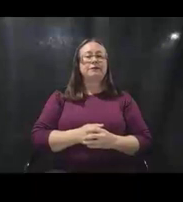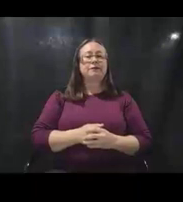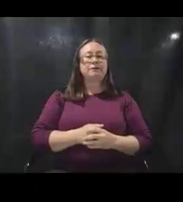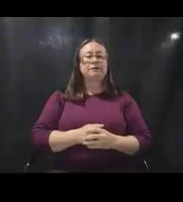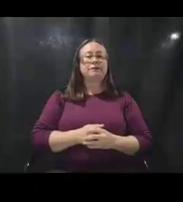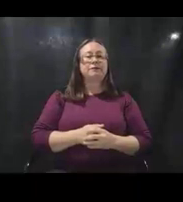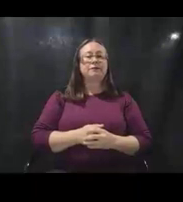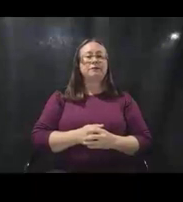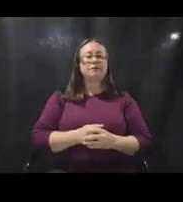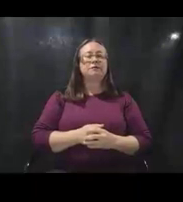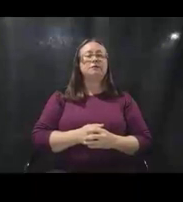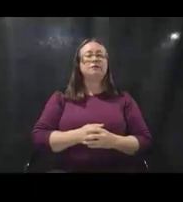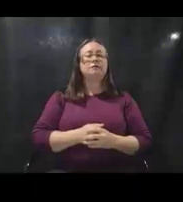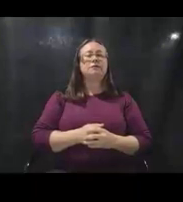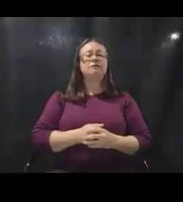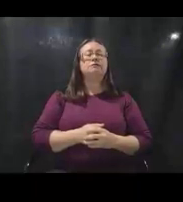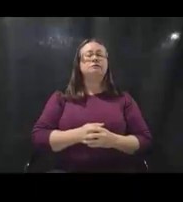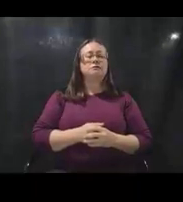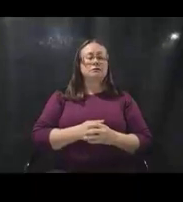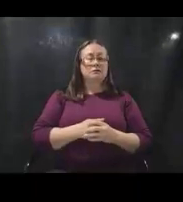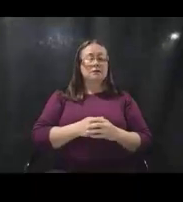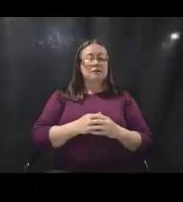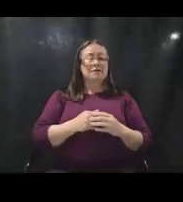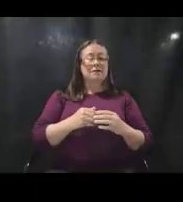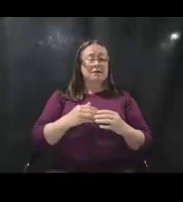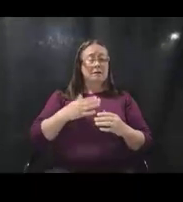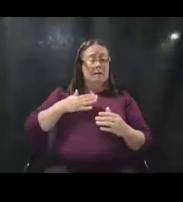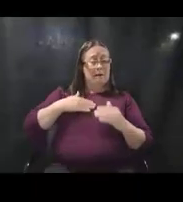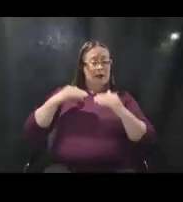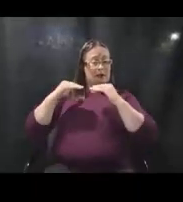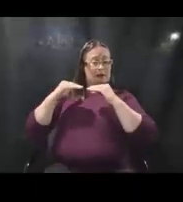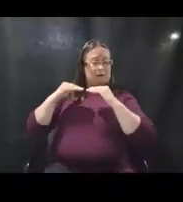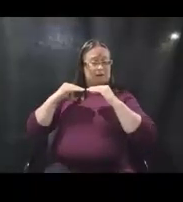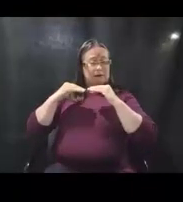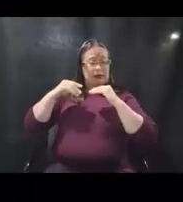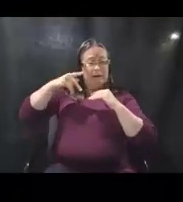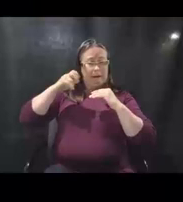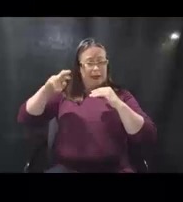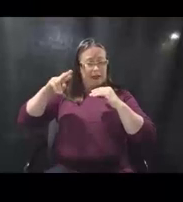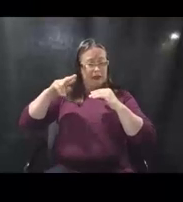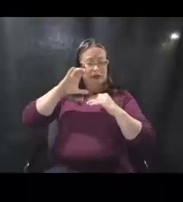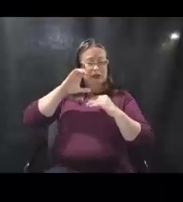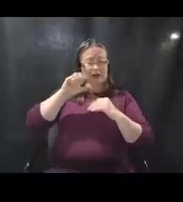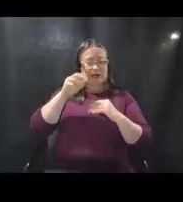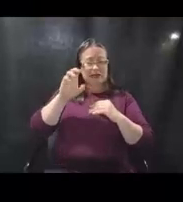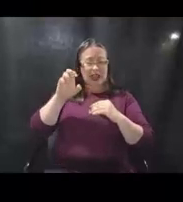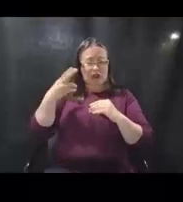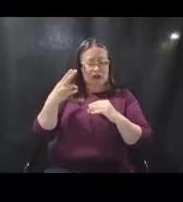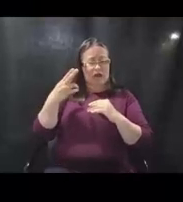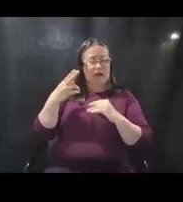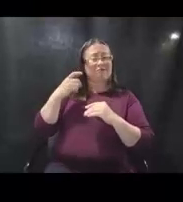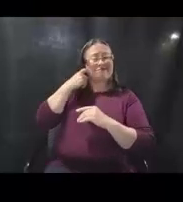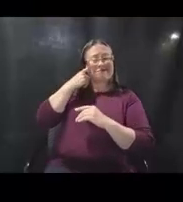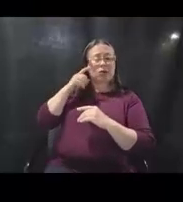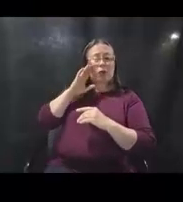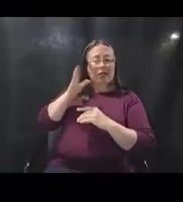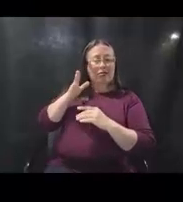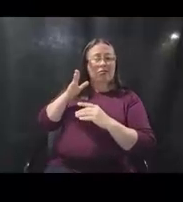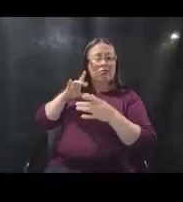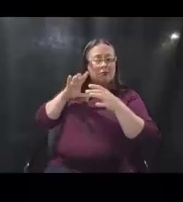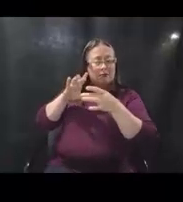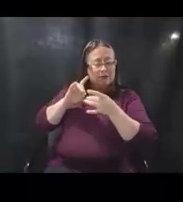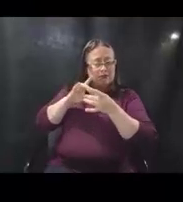So my colleague, Sarah Mulligan, is about to tell you about our recently released safe opening and operations policy,